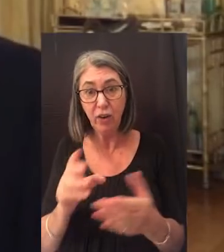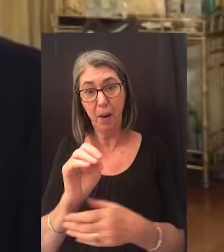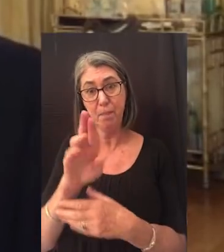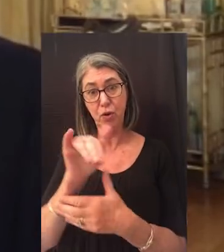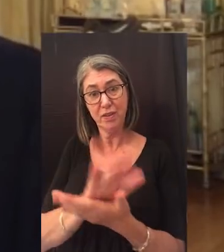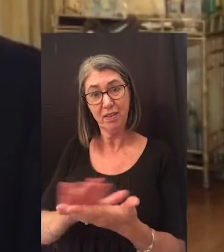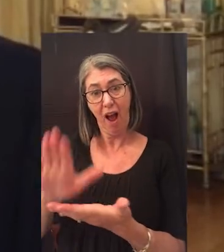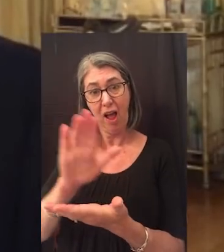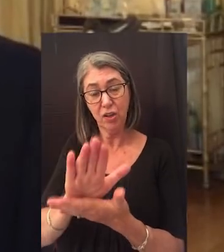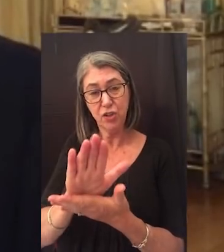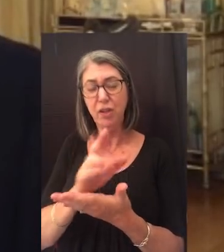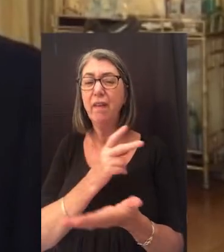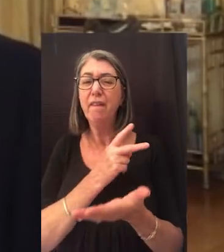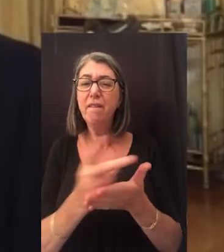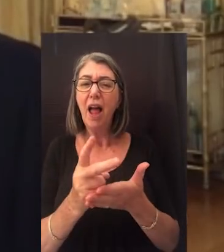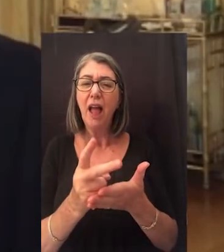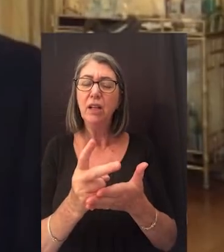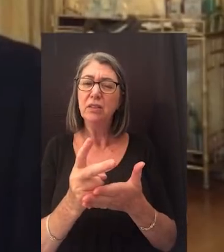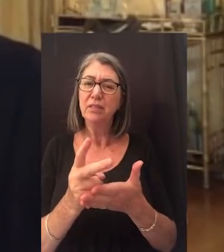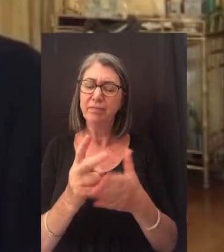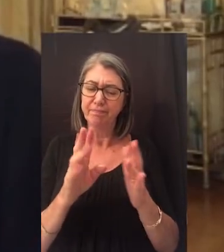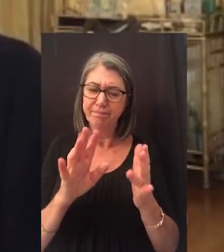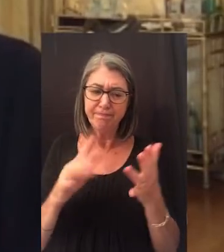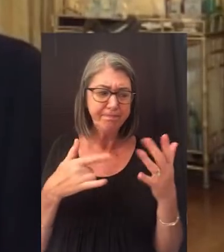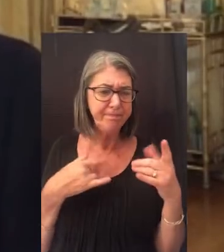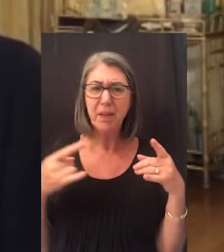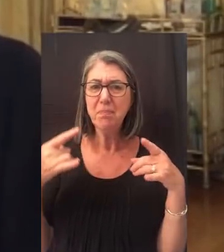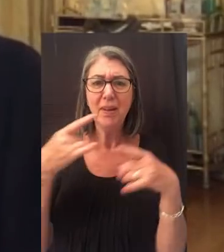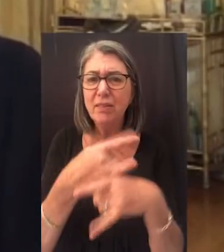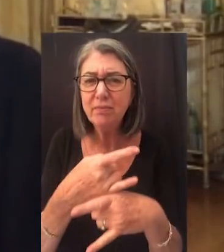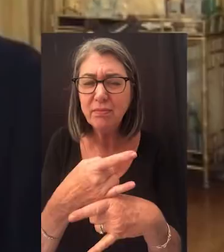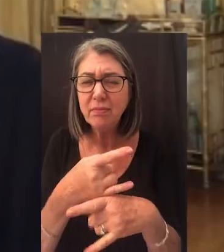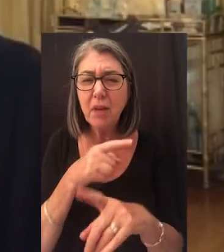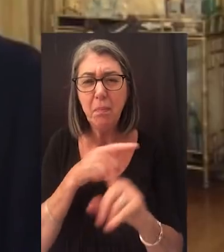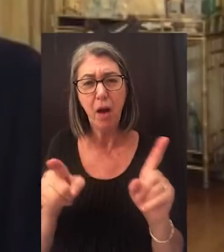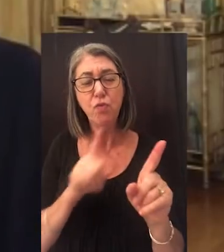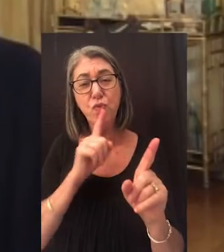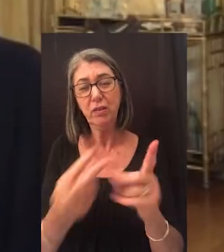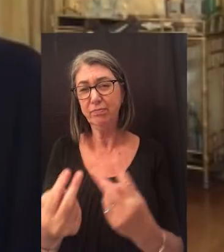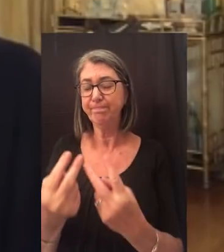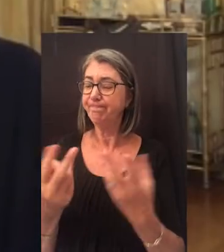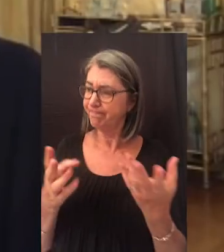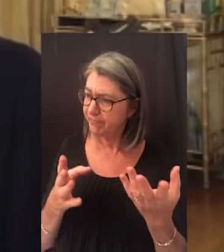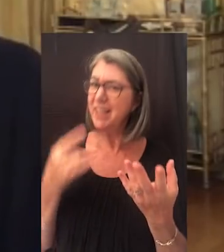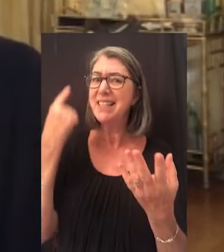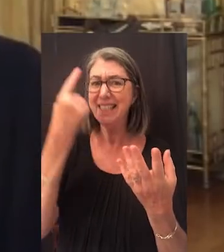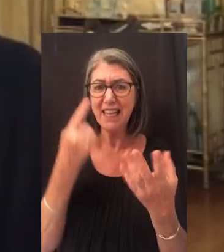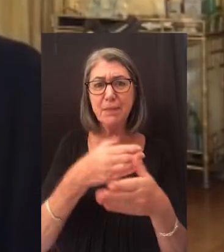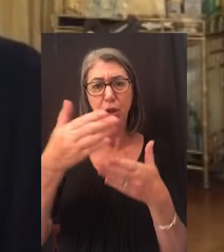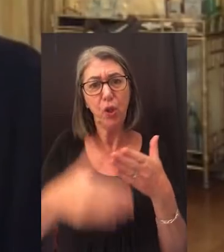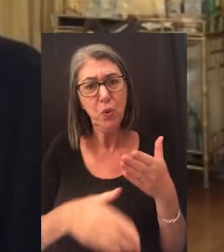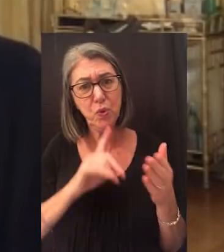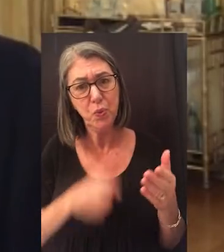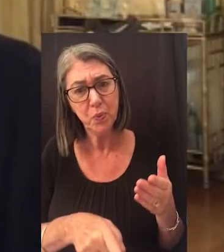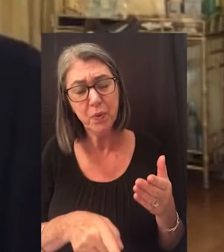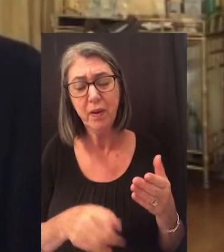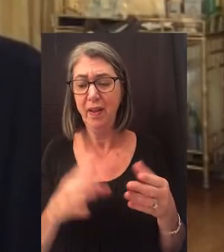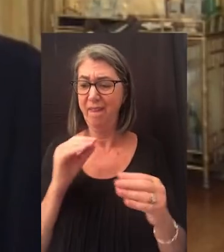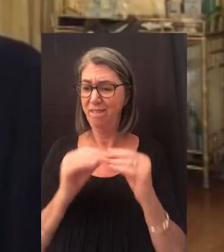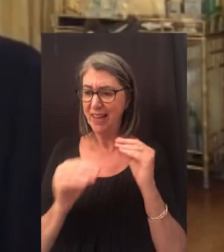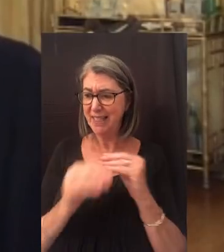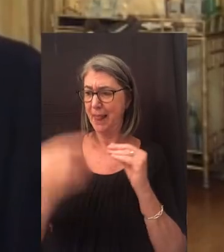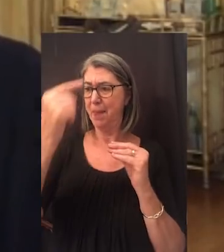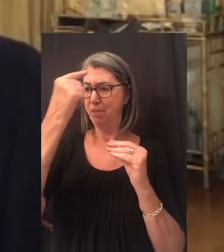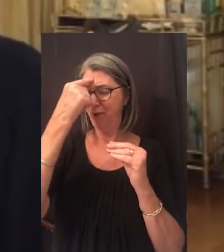College. The failures have underlined a paradoxical but, in retrospect, sensible conclusion that